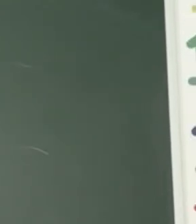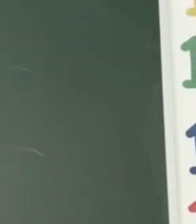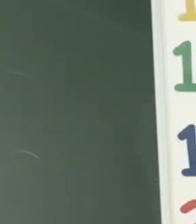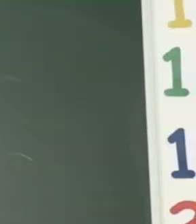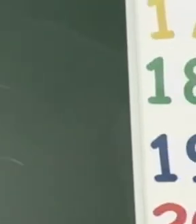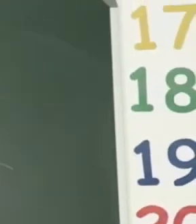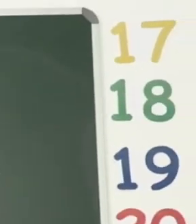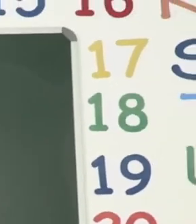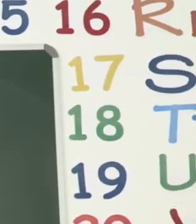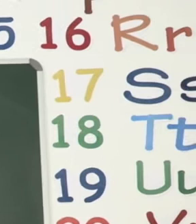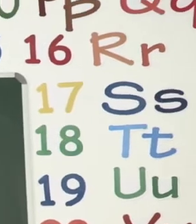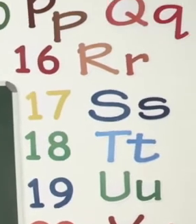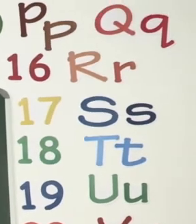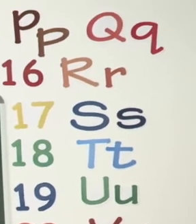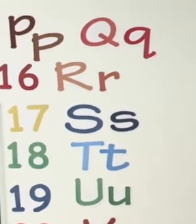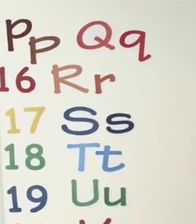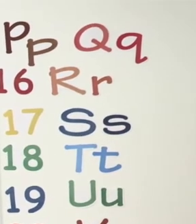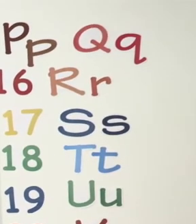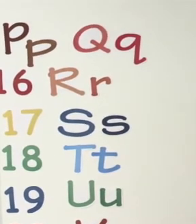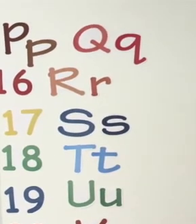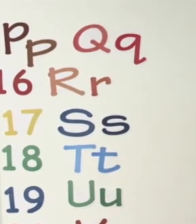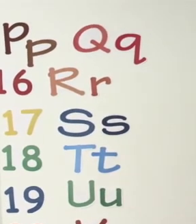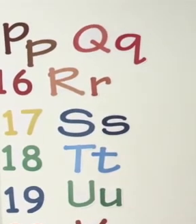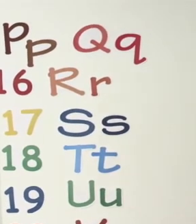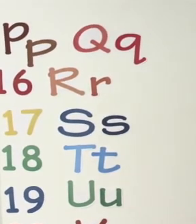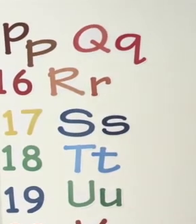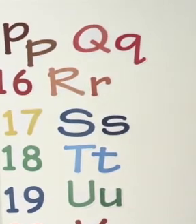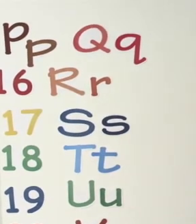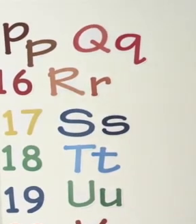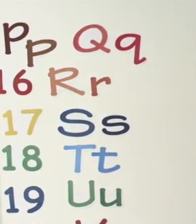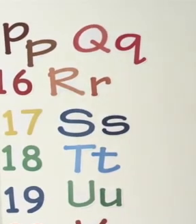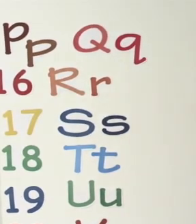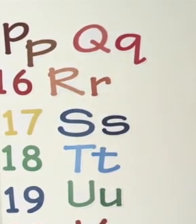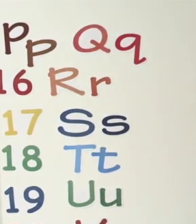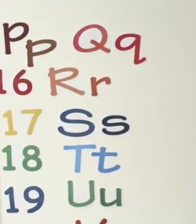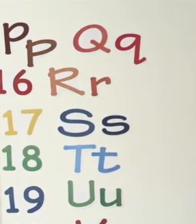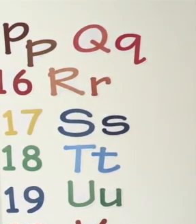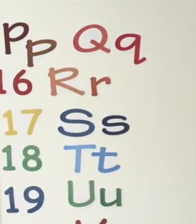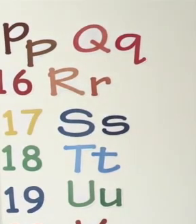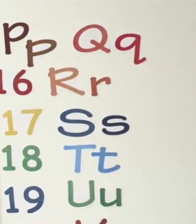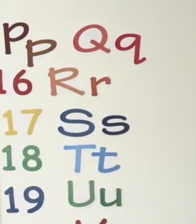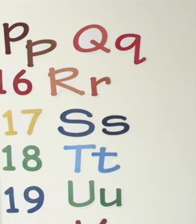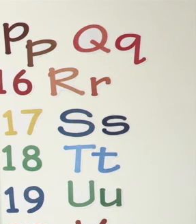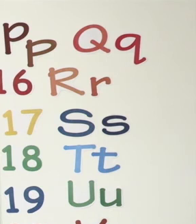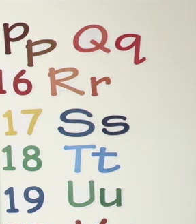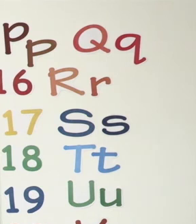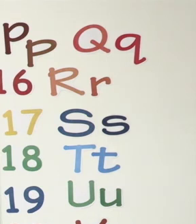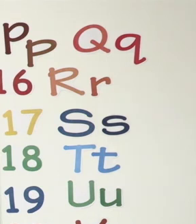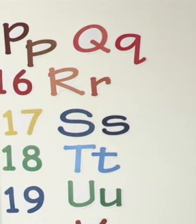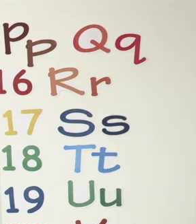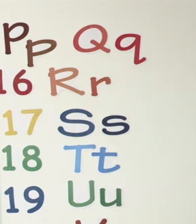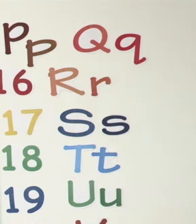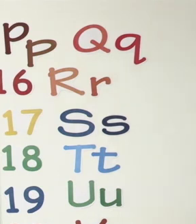the eek words. Take your time. Sound out the word if you don't know it. And you can also